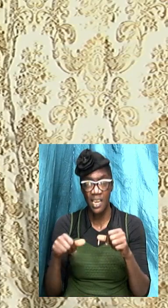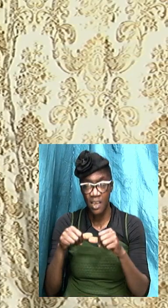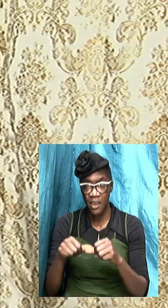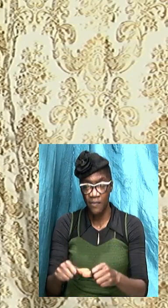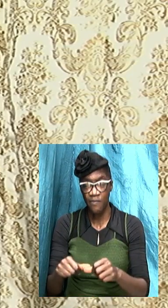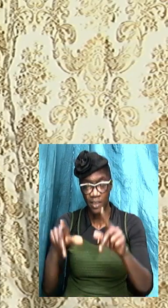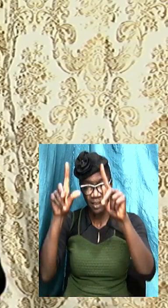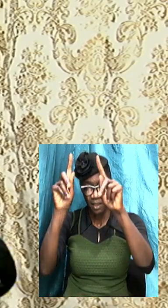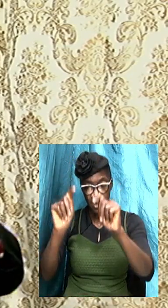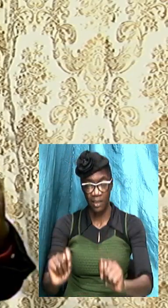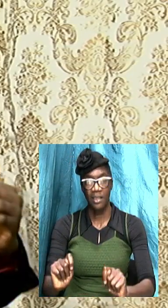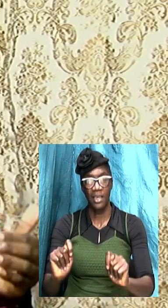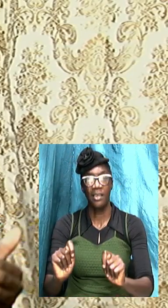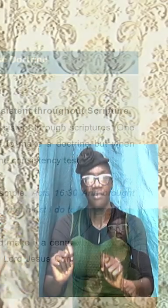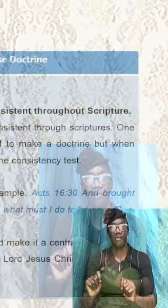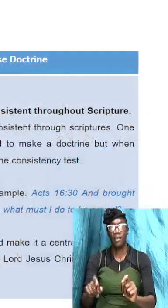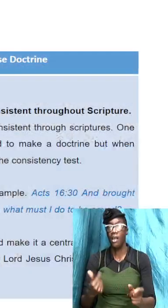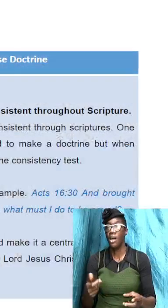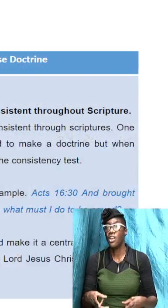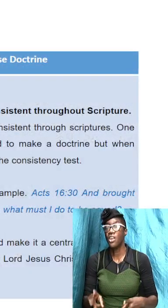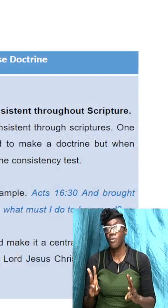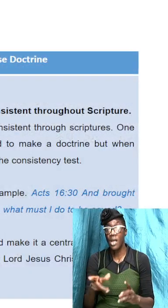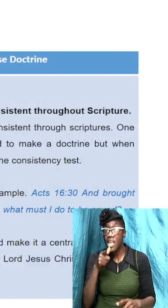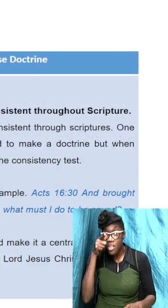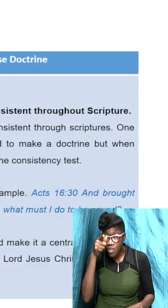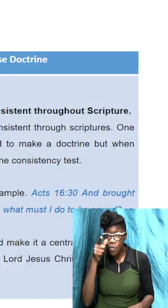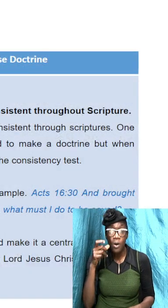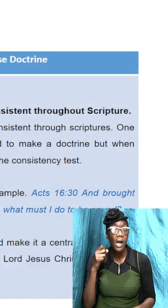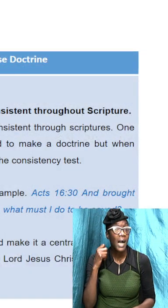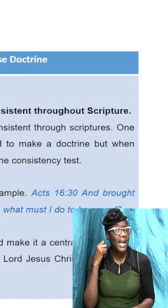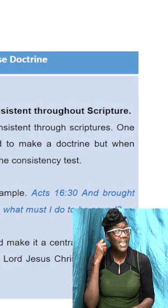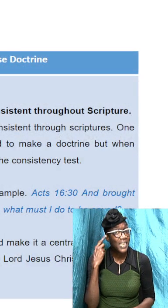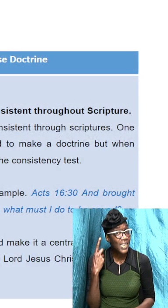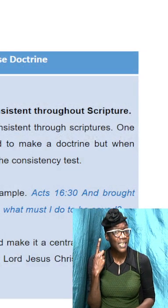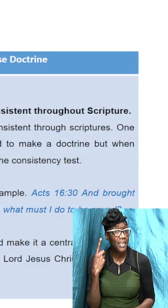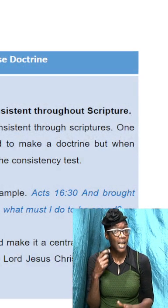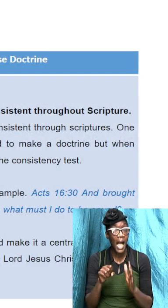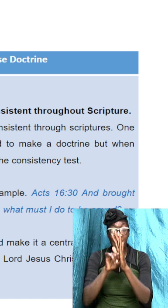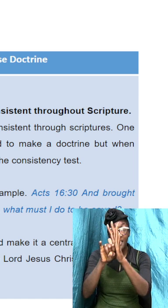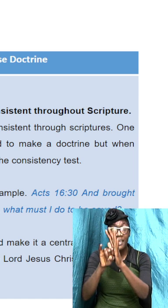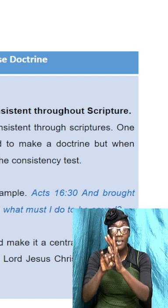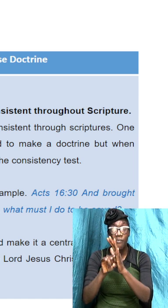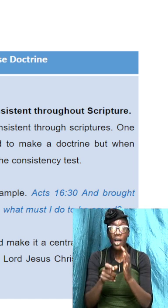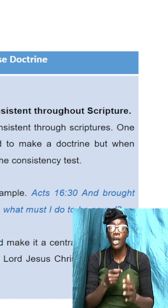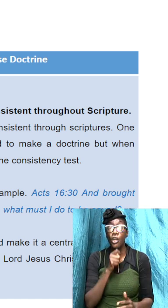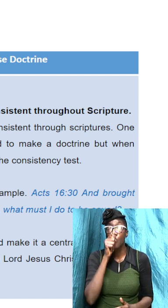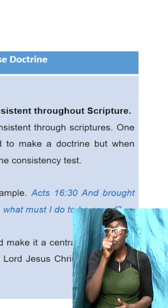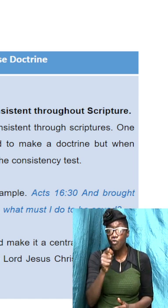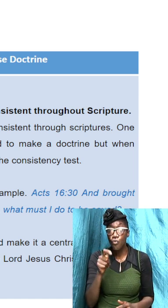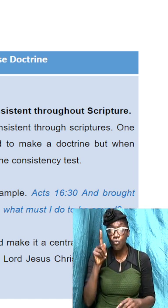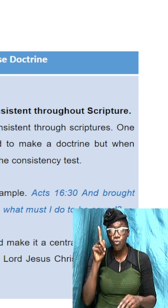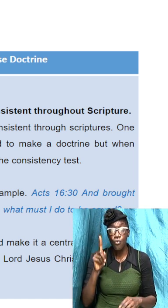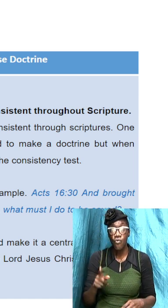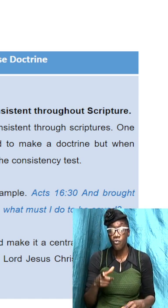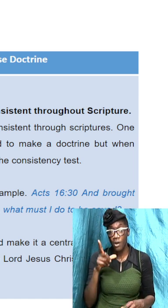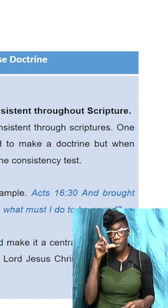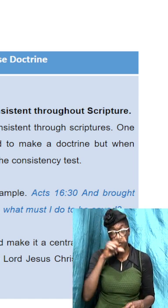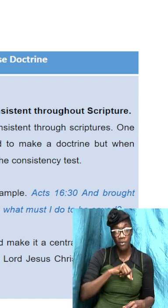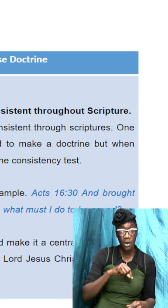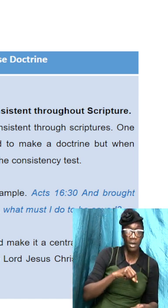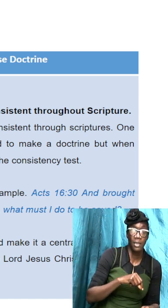so that is another way that we can identify true from false this example look at this example Acts